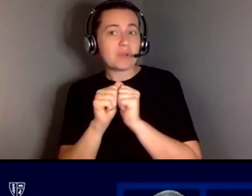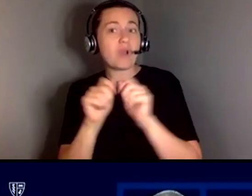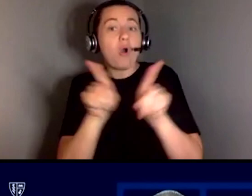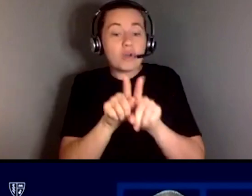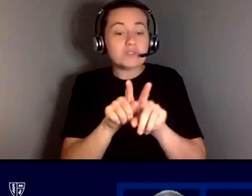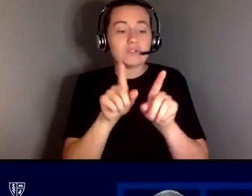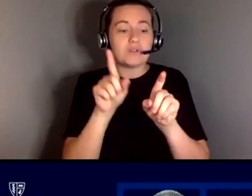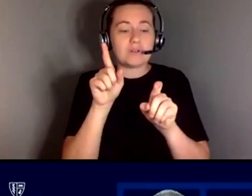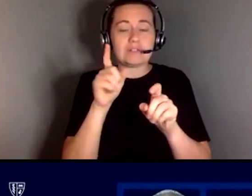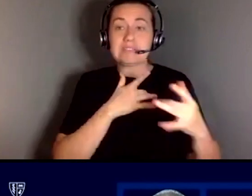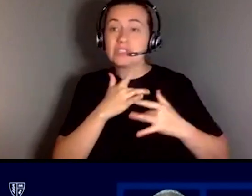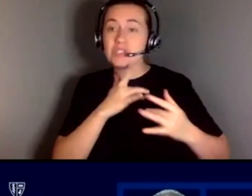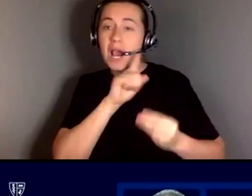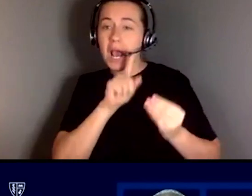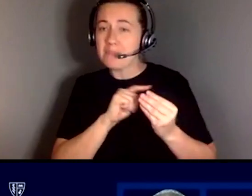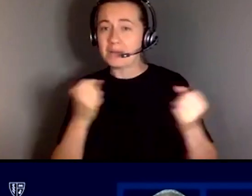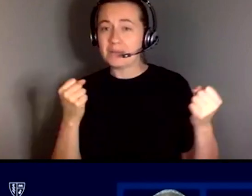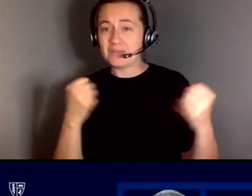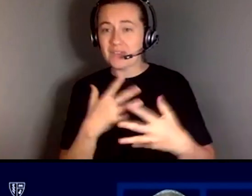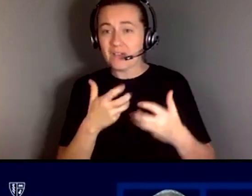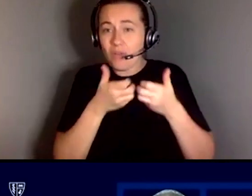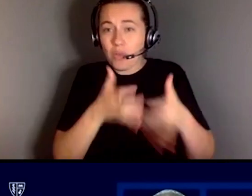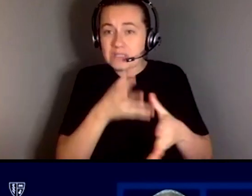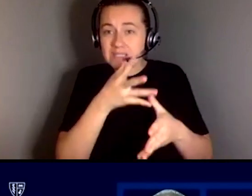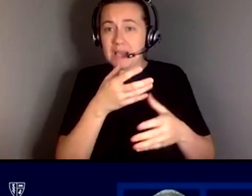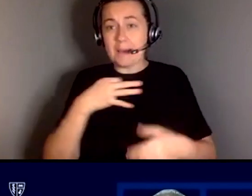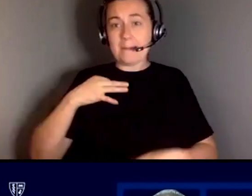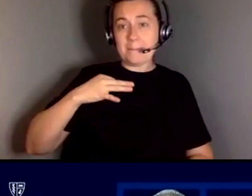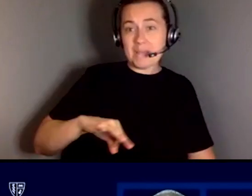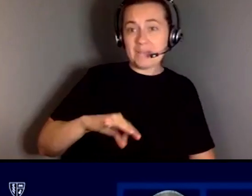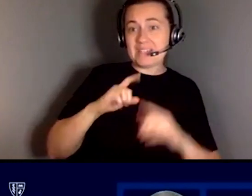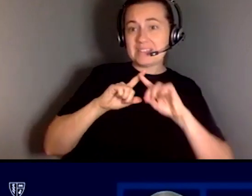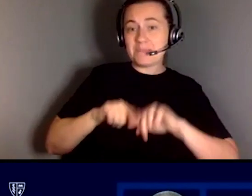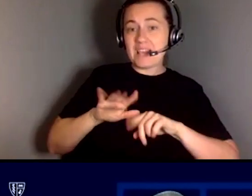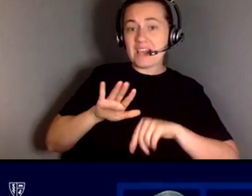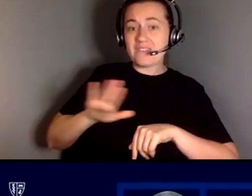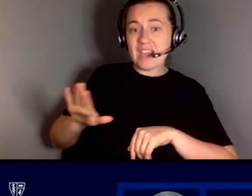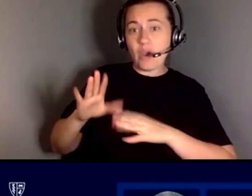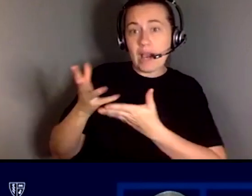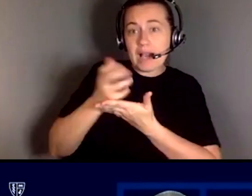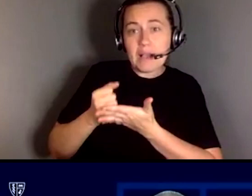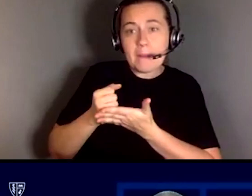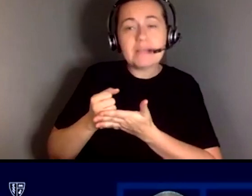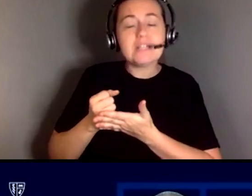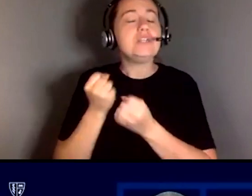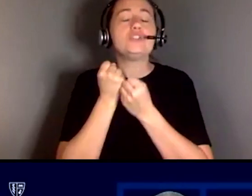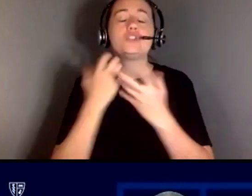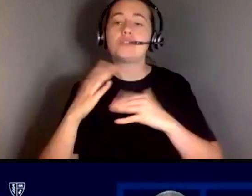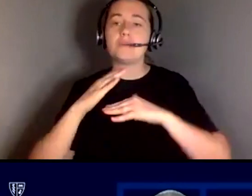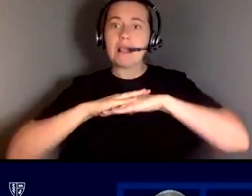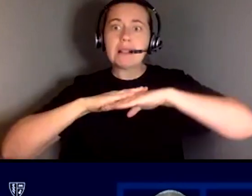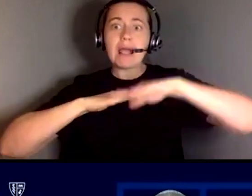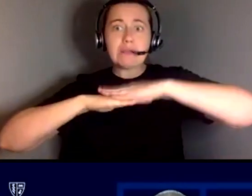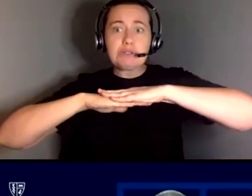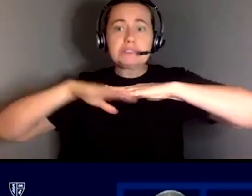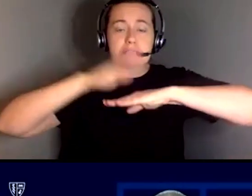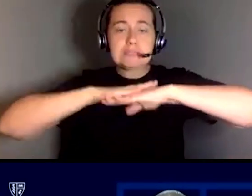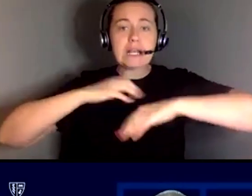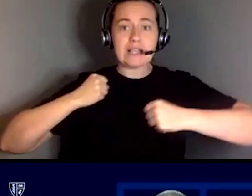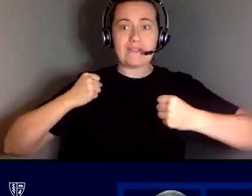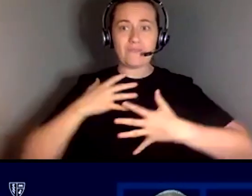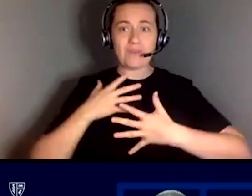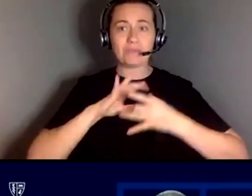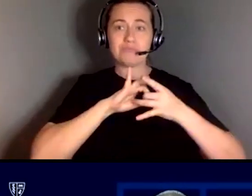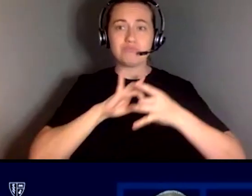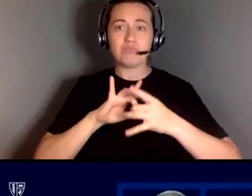about the fear of losing their benefits depending on what their income is going to be there's so many layers of fear in going to work